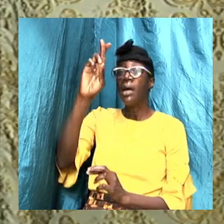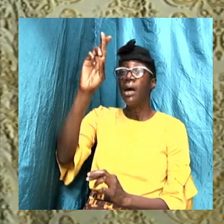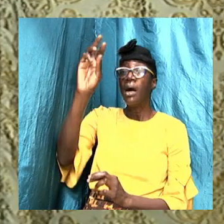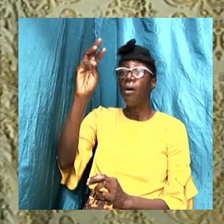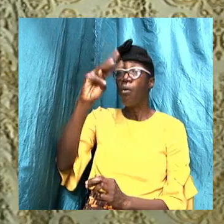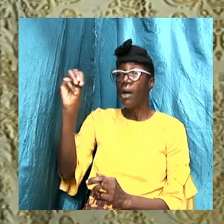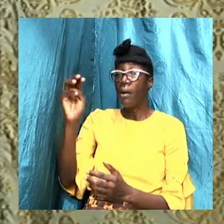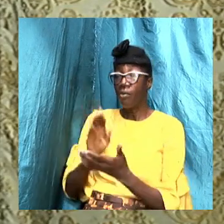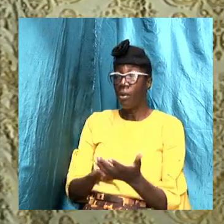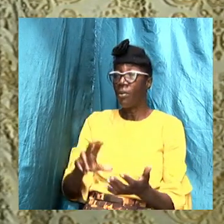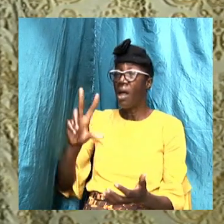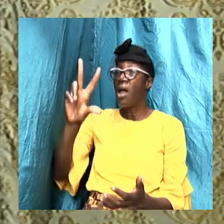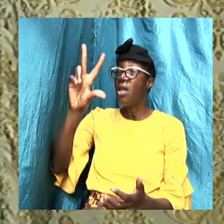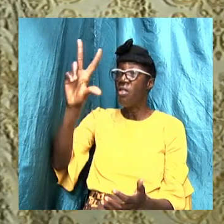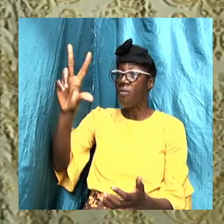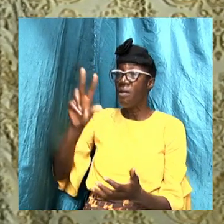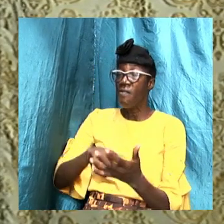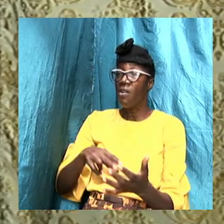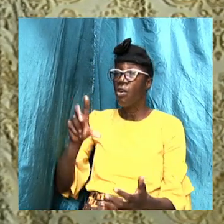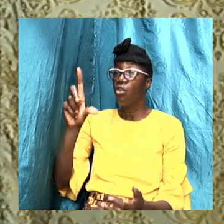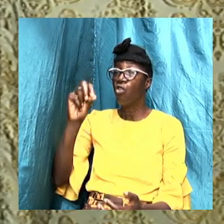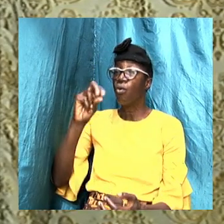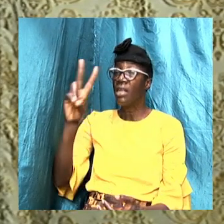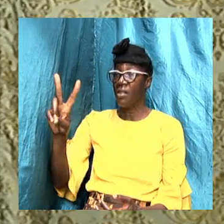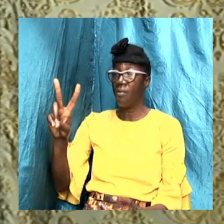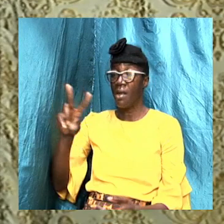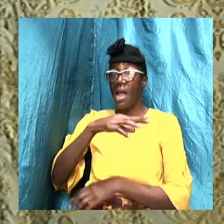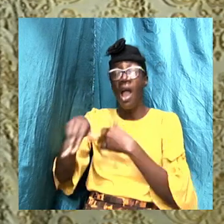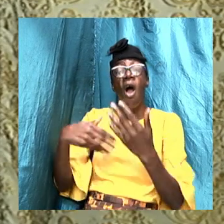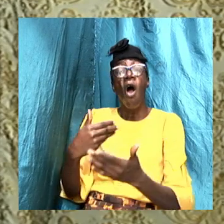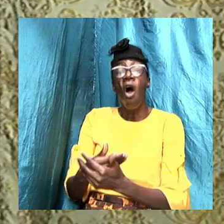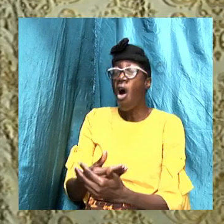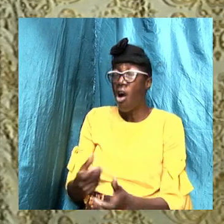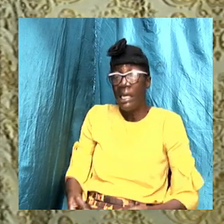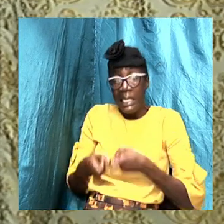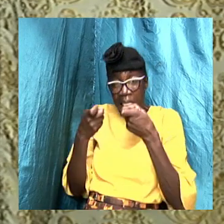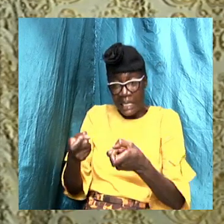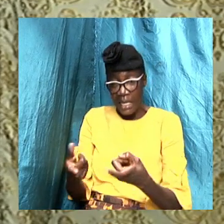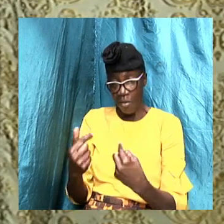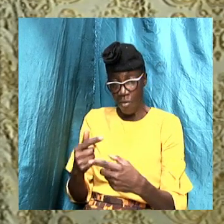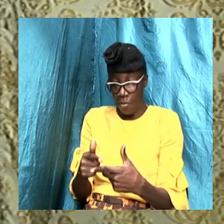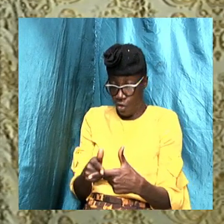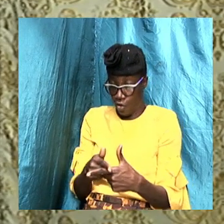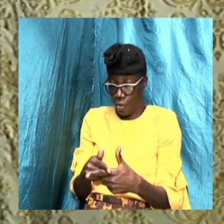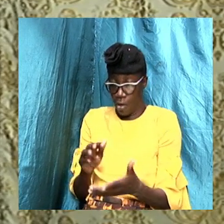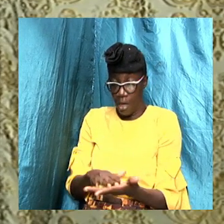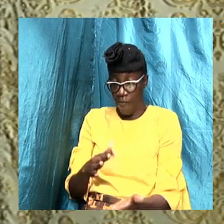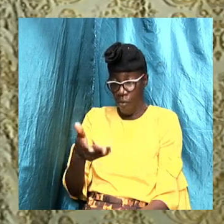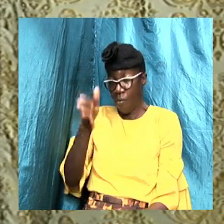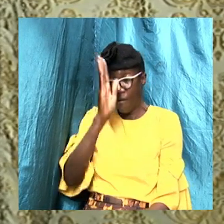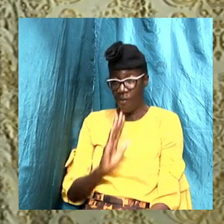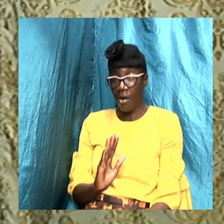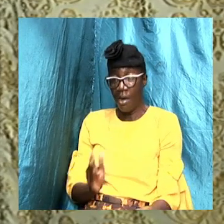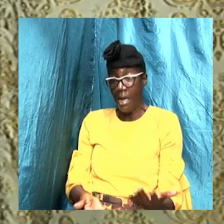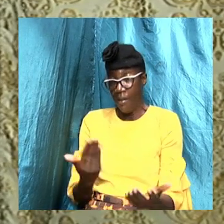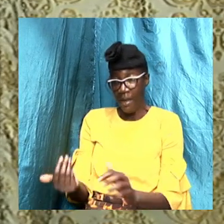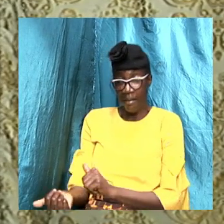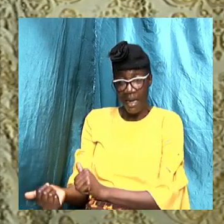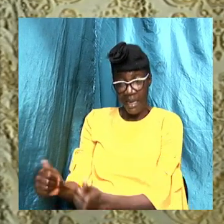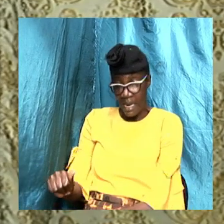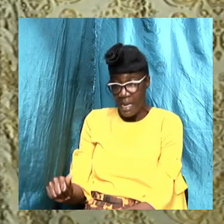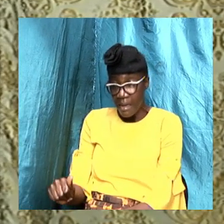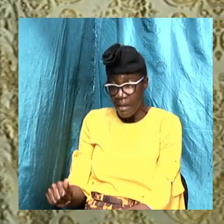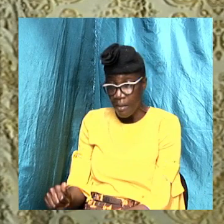verses 23, for all have sinned and come short of the glory of God. There's a death sentence upon